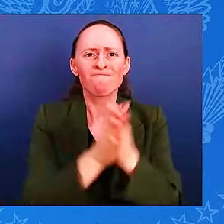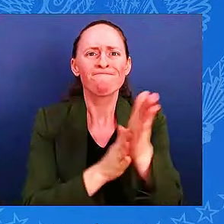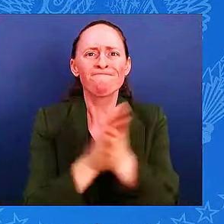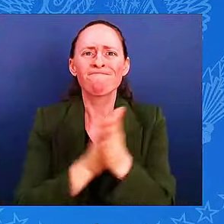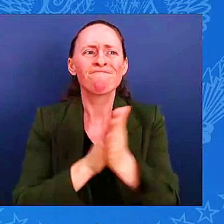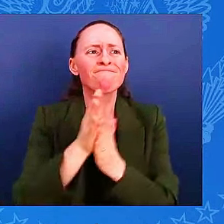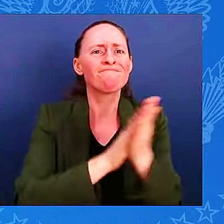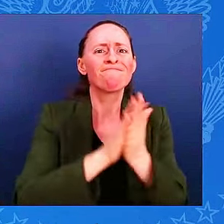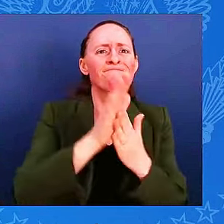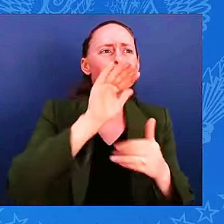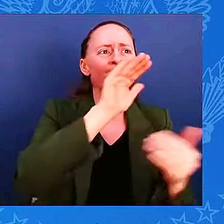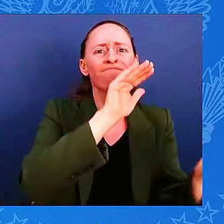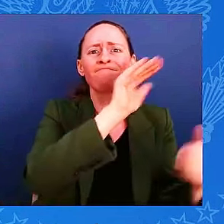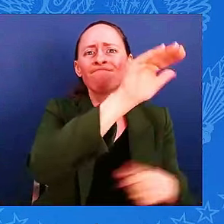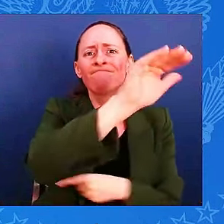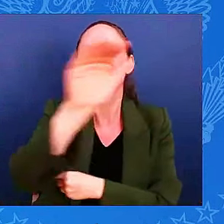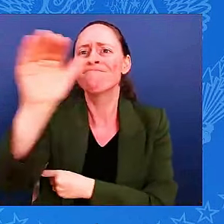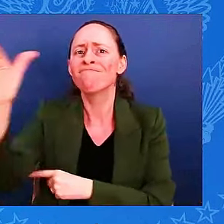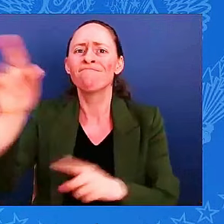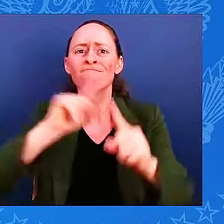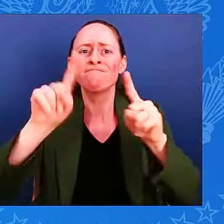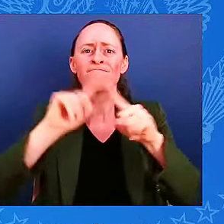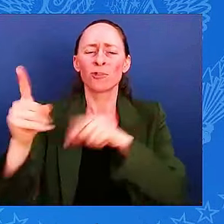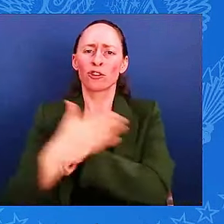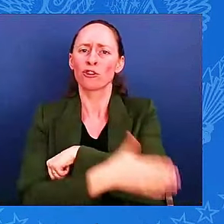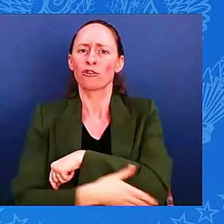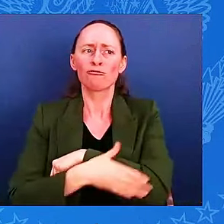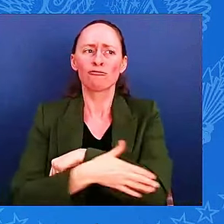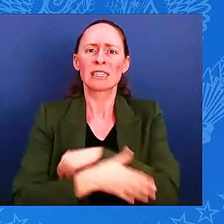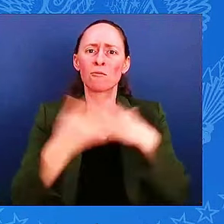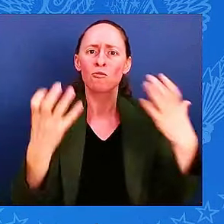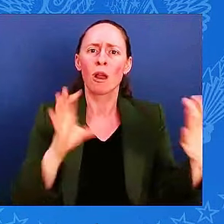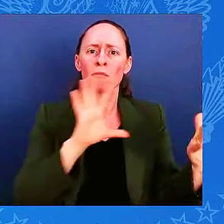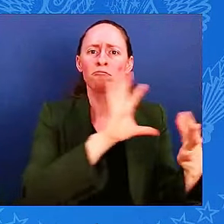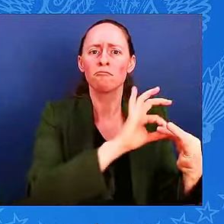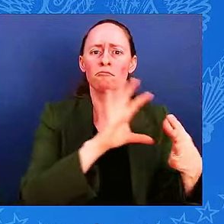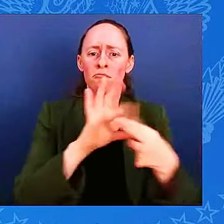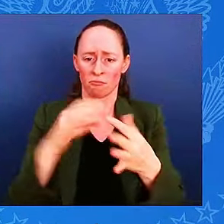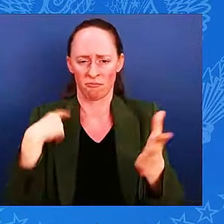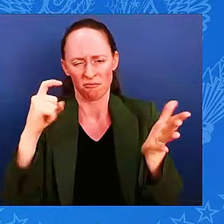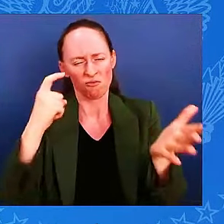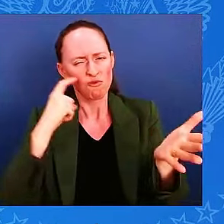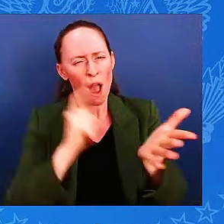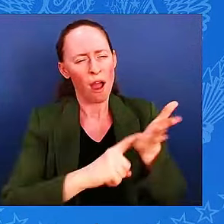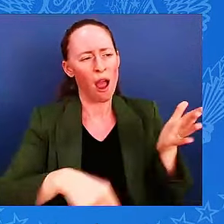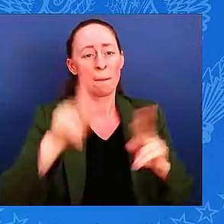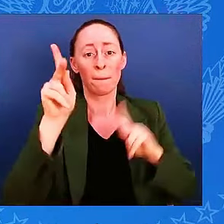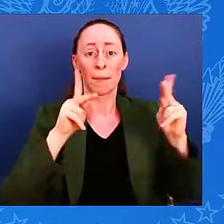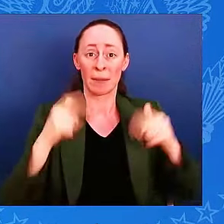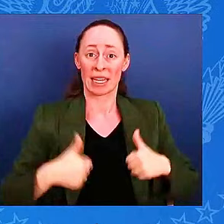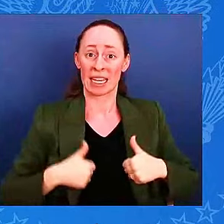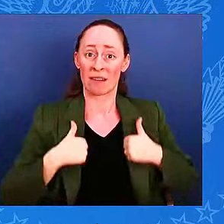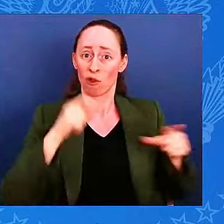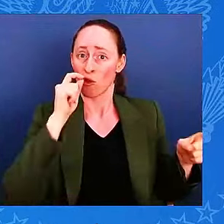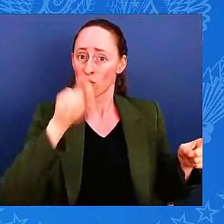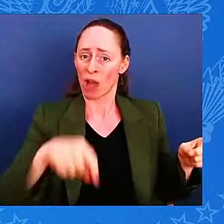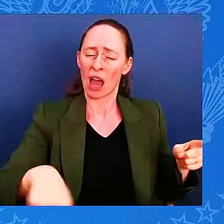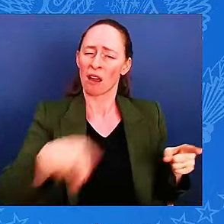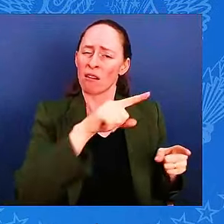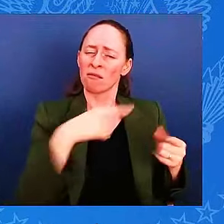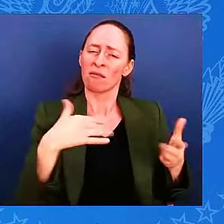And this is what the brave people of Ukraine deserve. A just and lasting peace. Thank you.